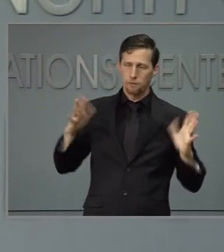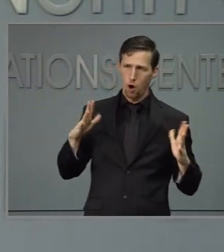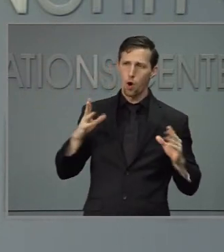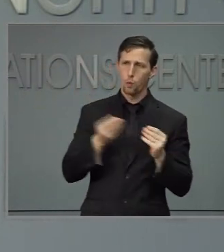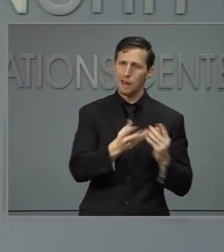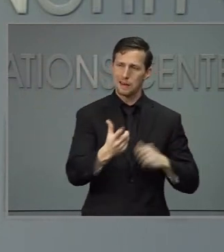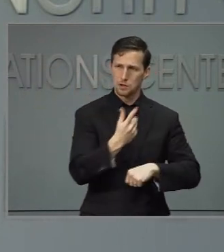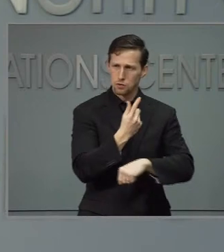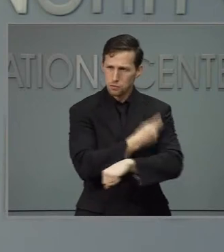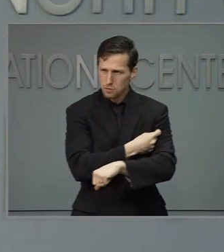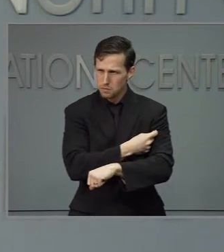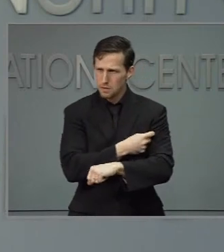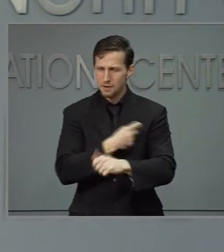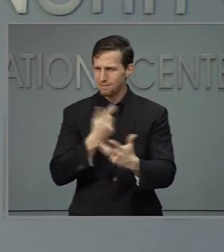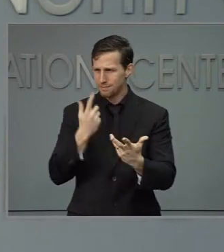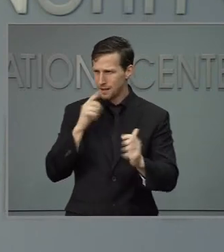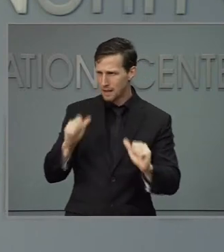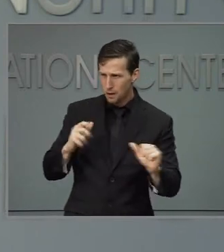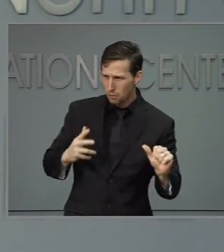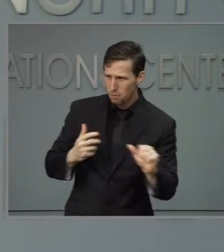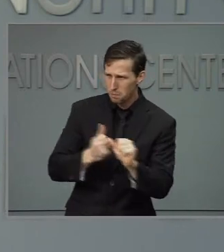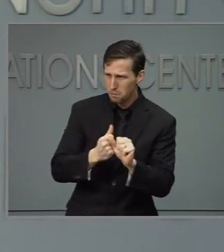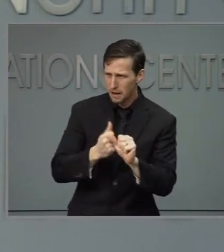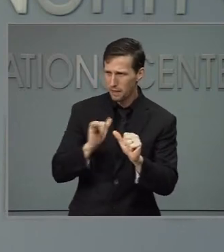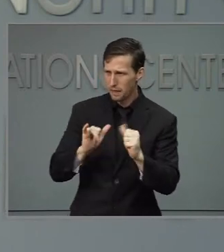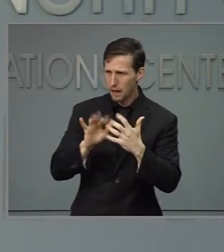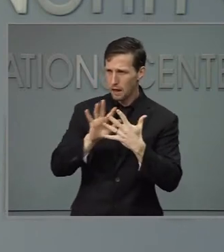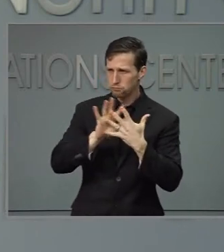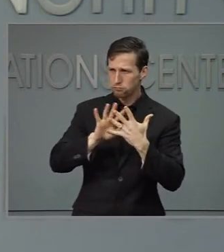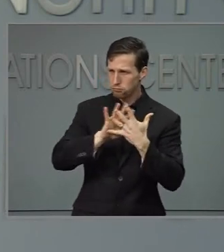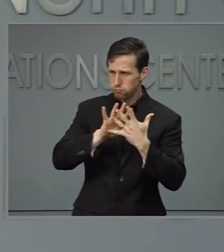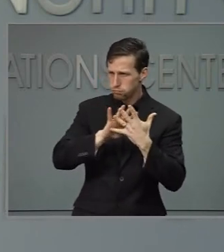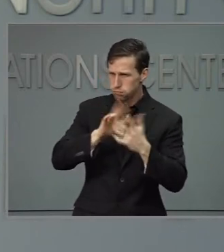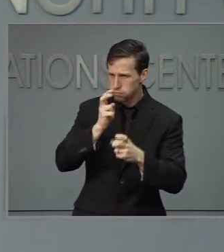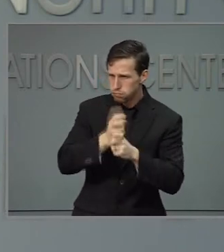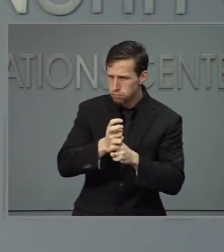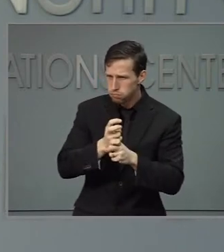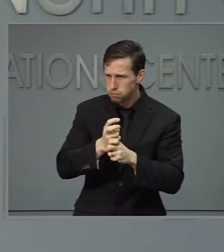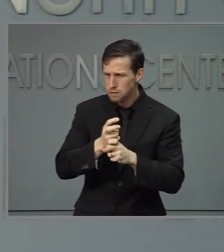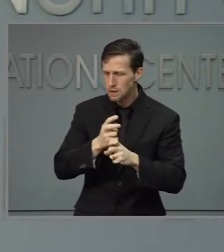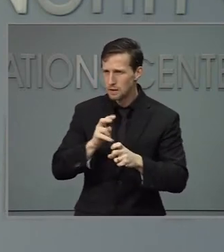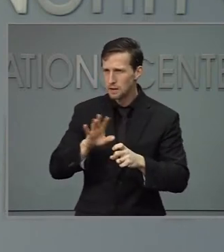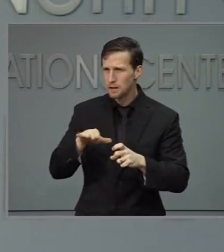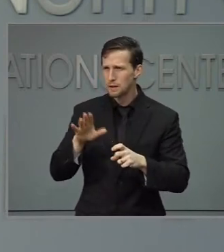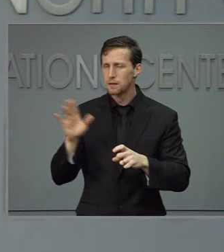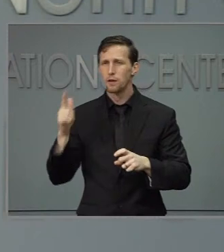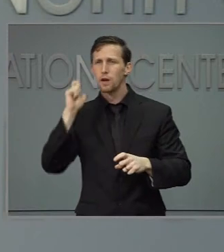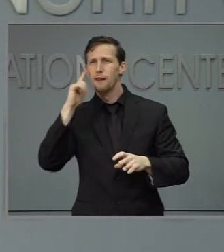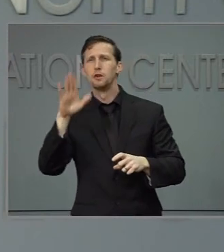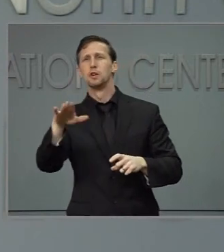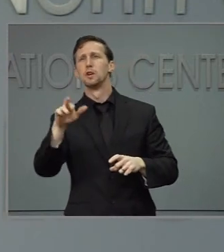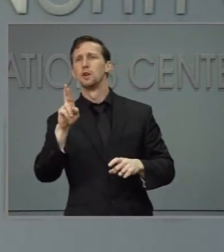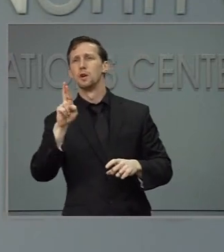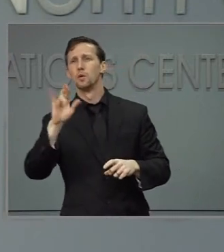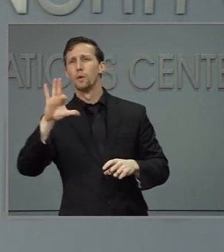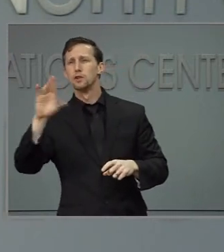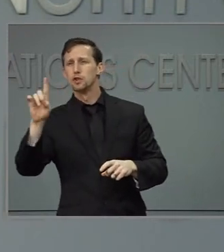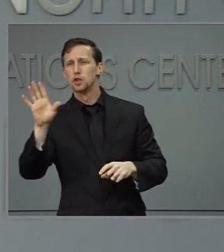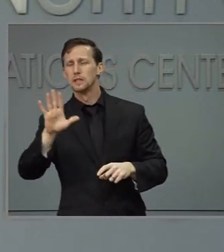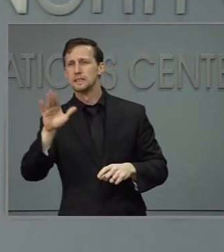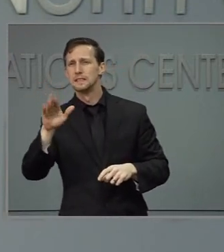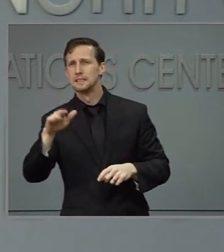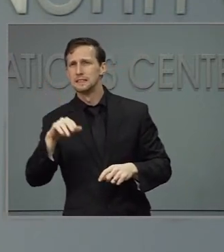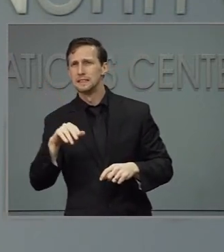that stands, I guess, over the day? Okay. then with Secretary Cohen. think this is going be what we to do in